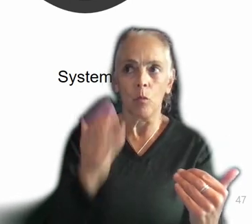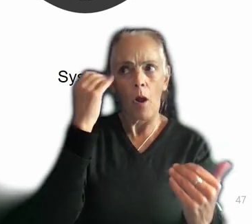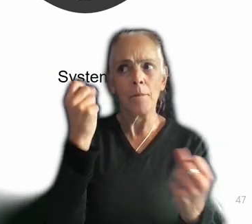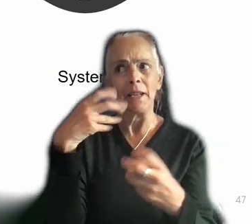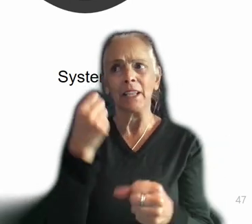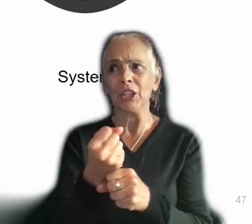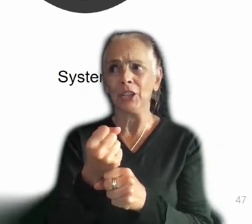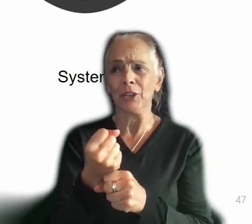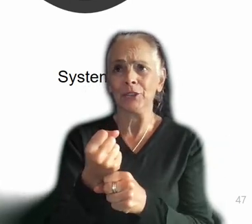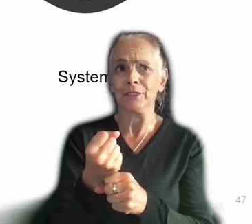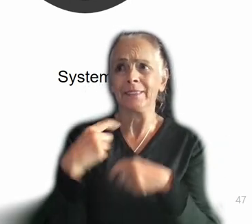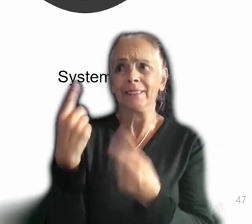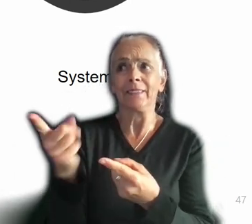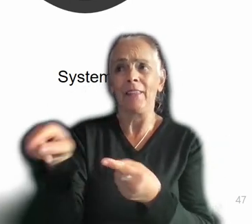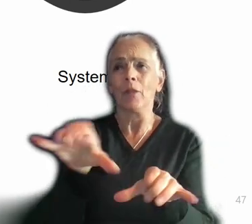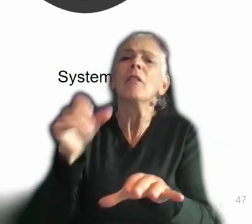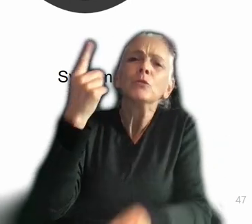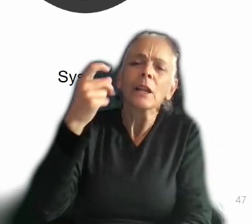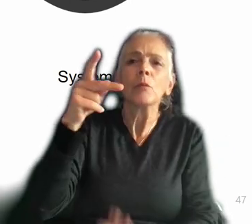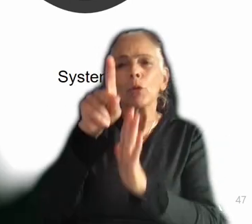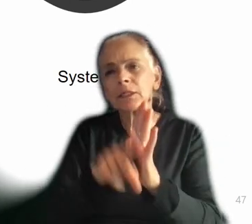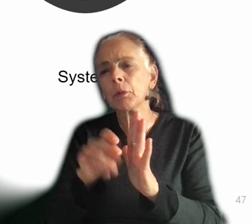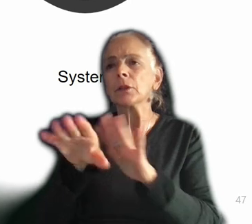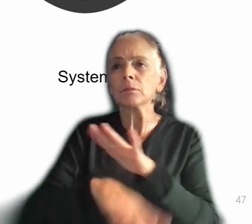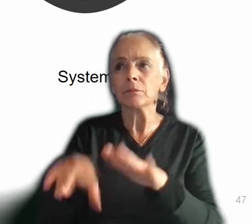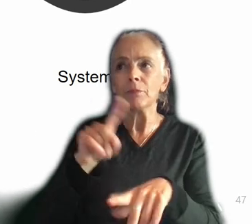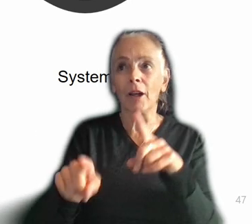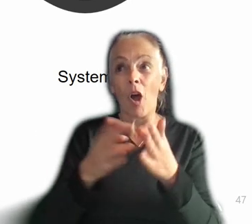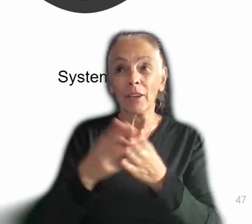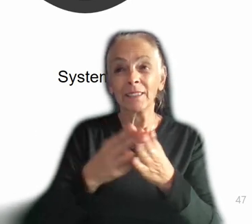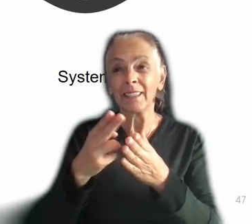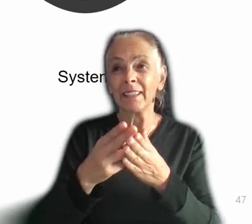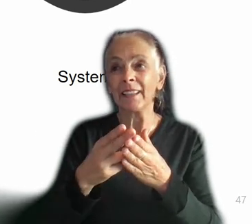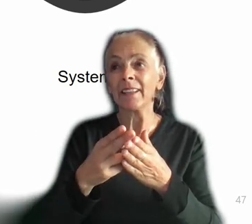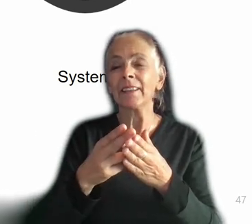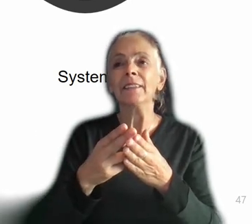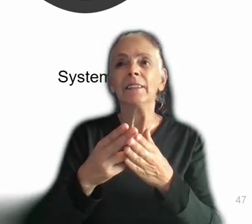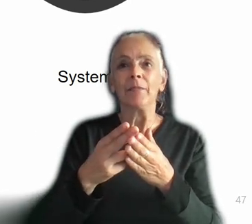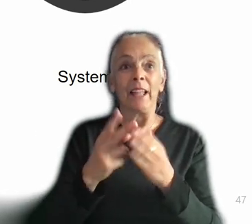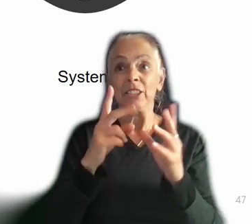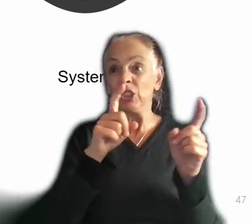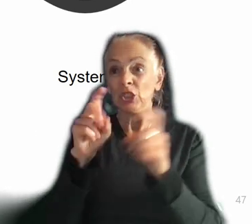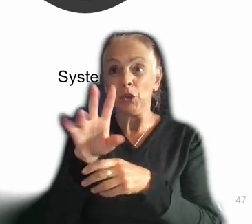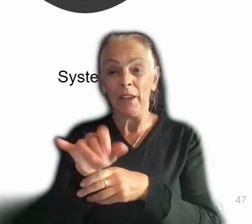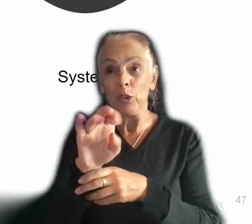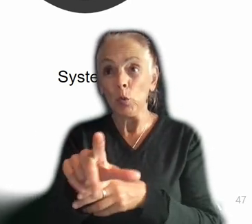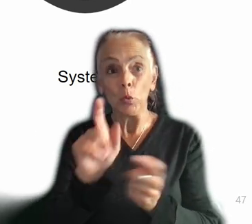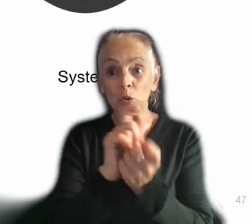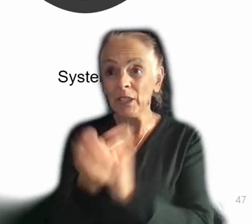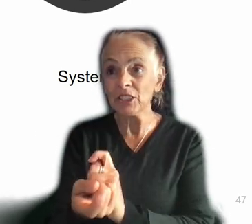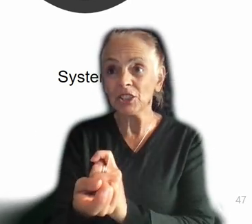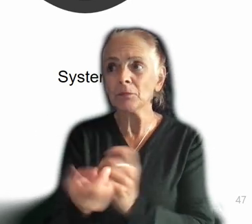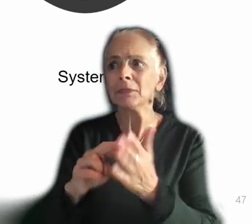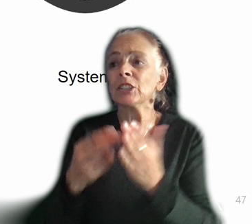They understand the principles. They understand the basics. But honestly, that whole switch of survey tool, that means they have zero mastery of our current survey tool